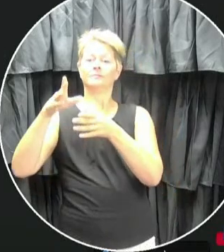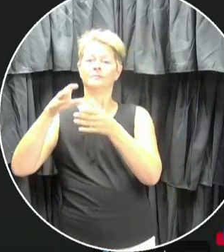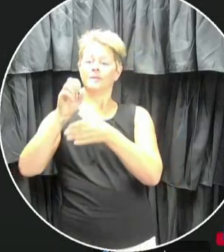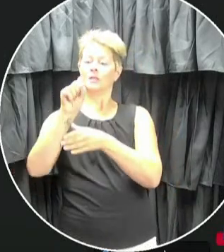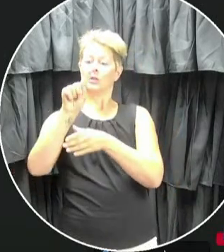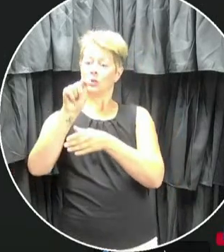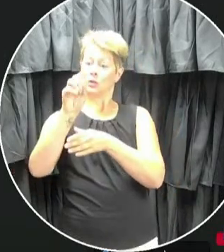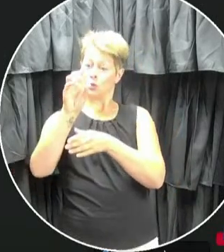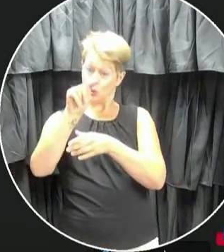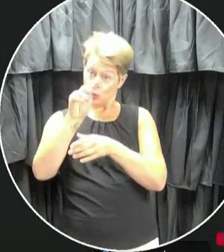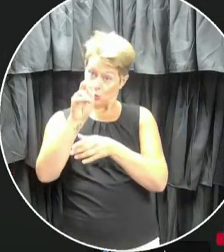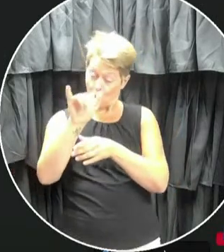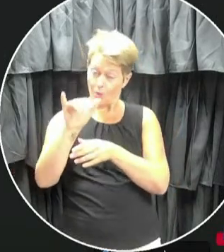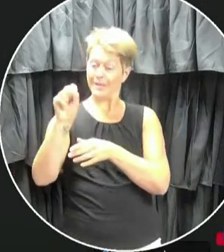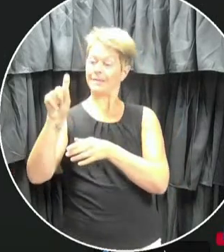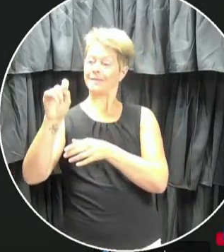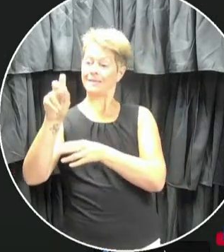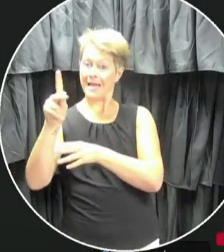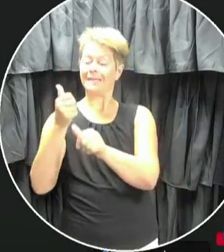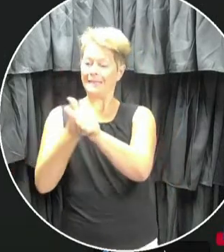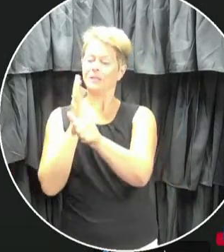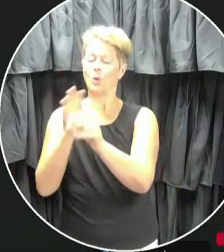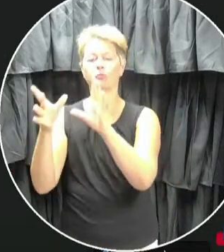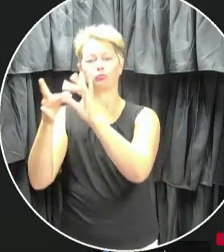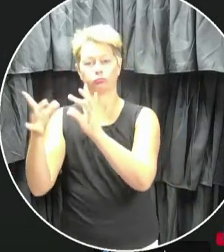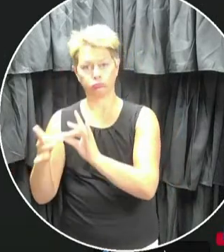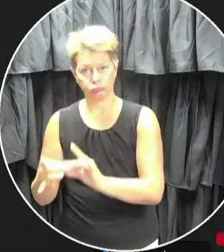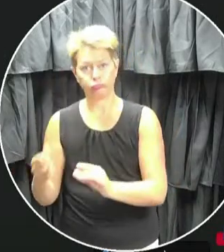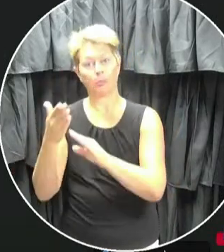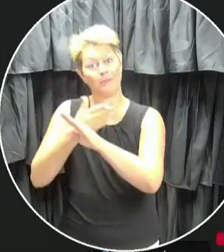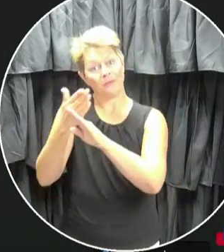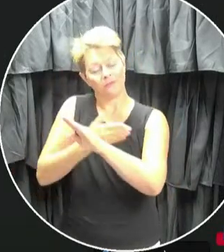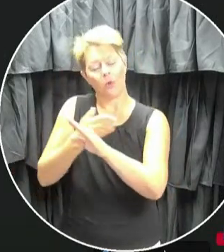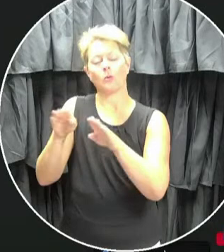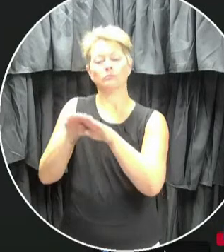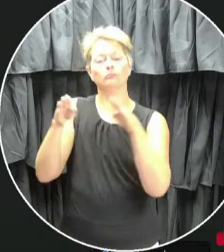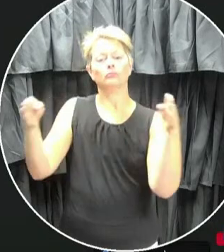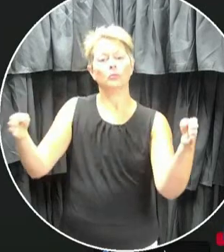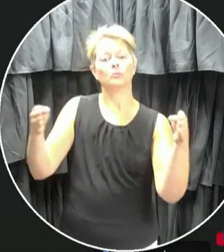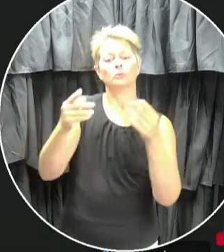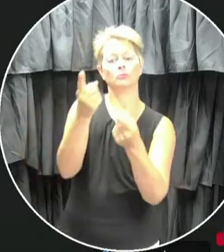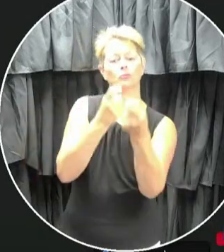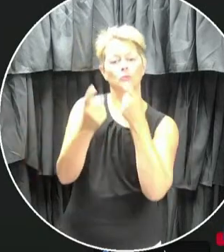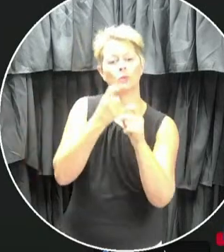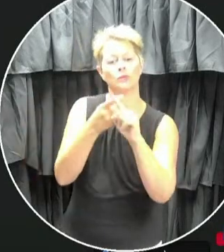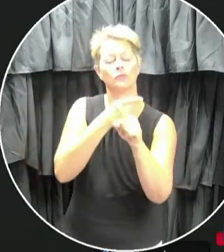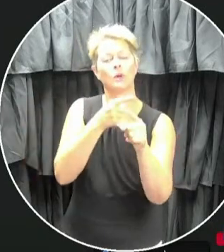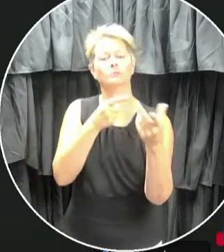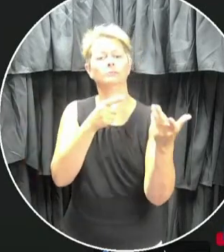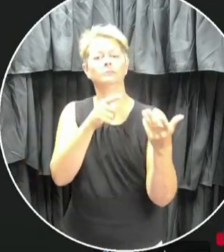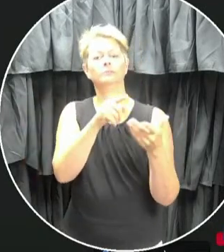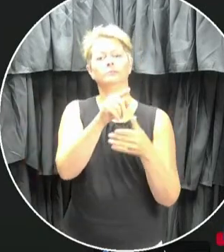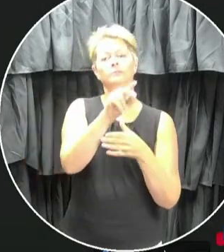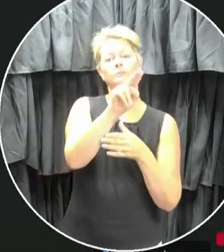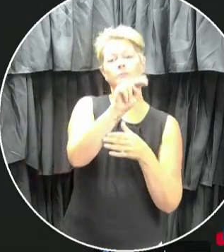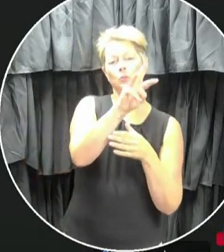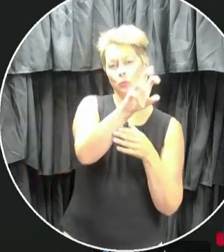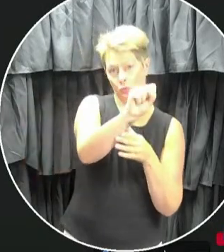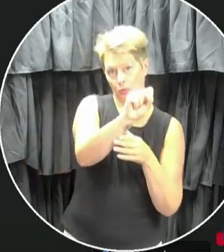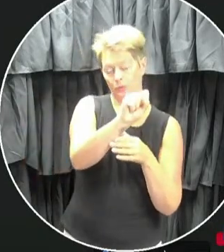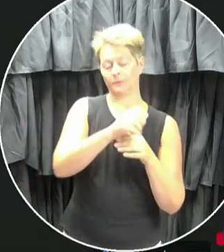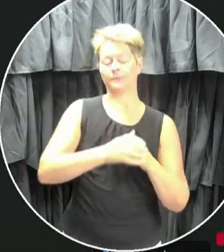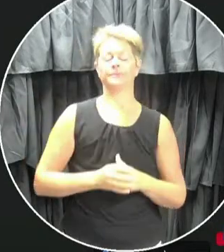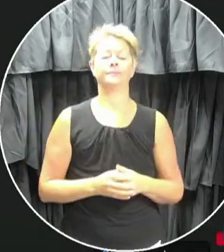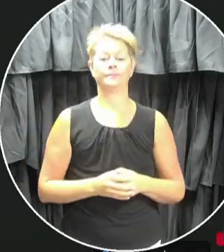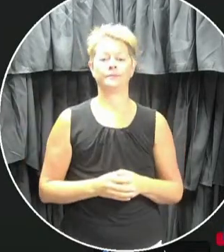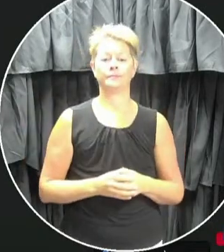Tony Stack, will each have some remarks before we open it up to questions from the media who have joined us today and